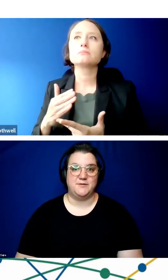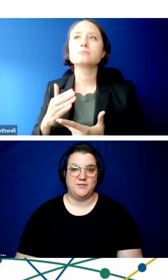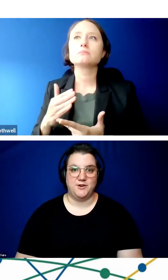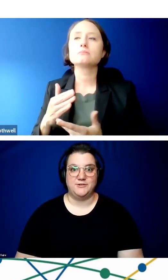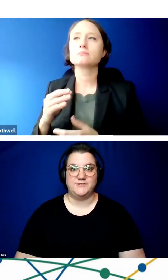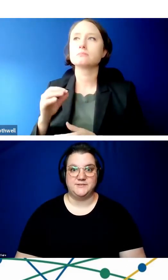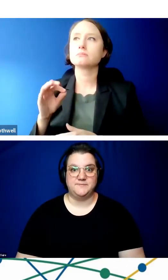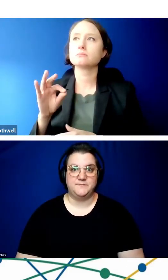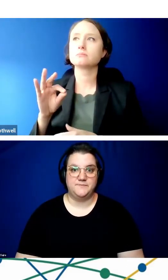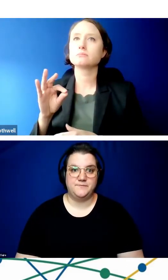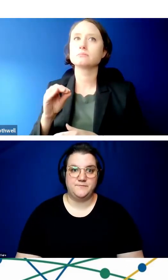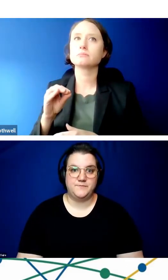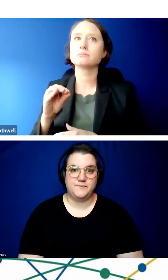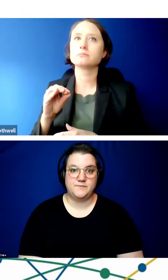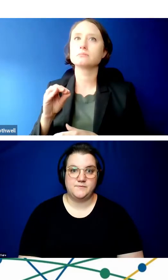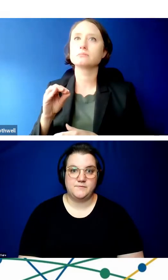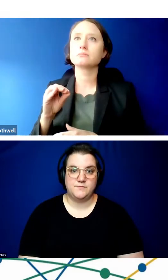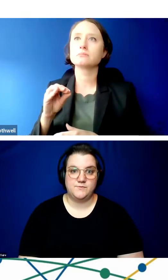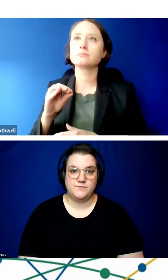remove some of those.